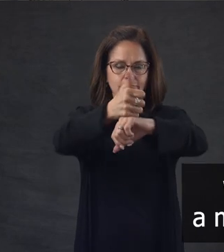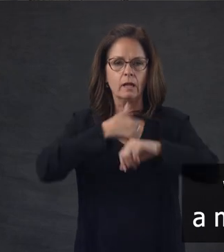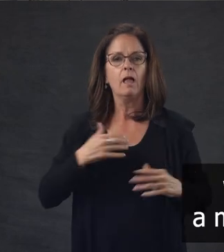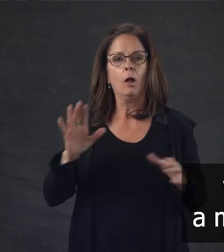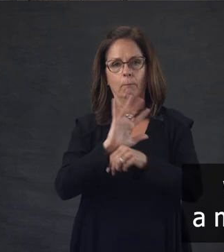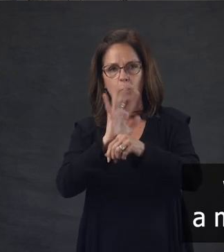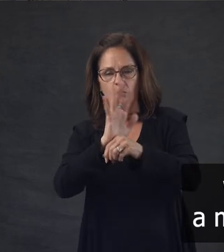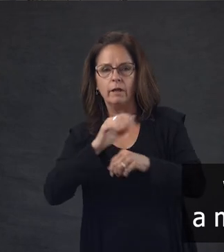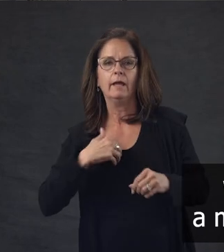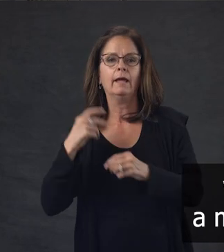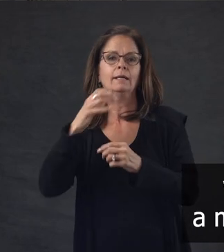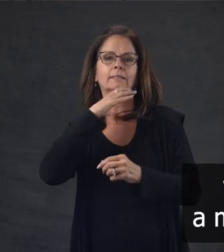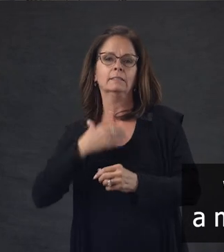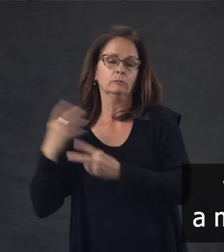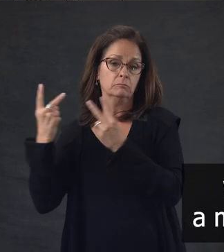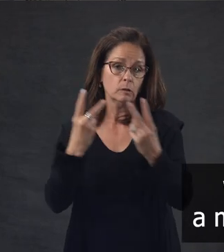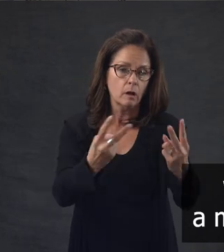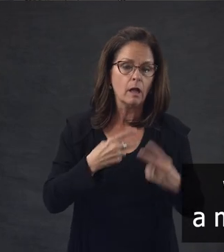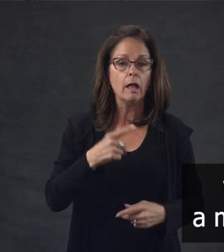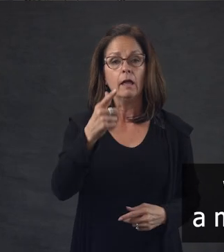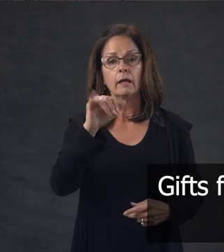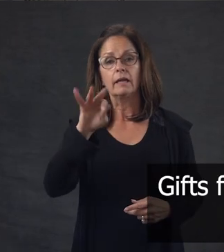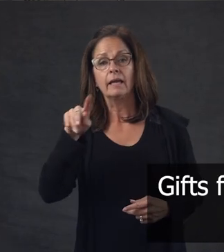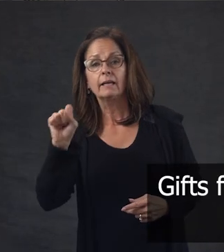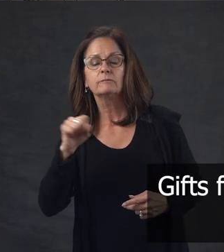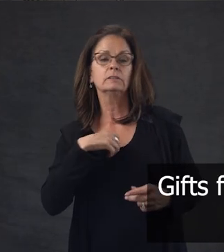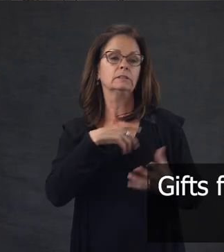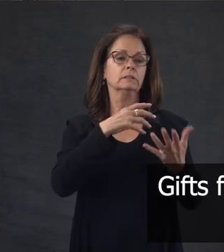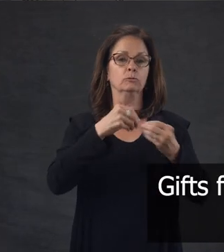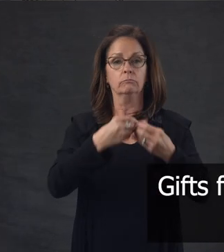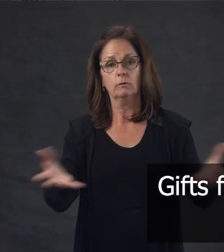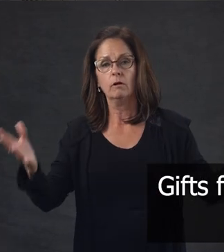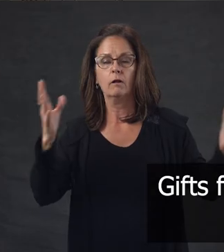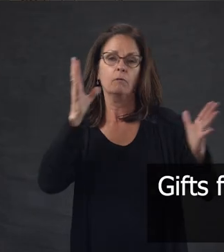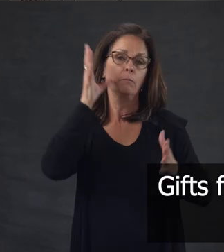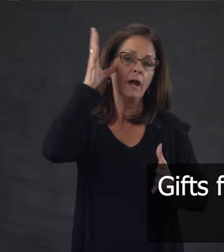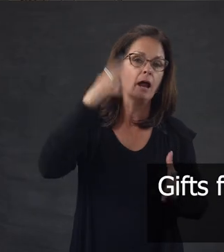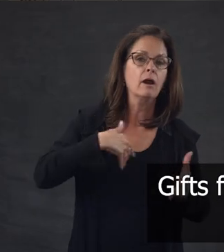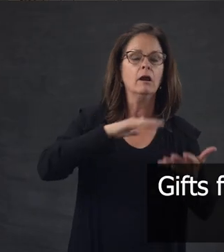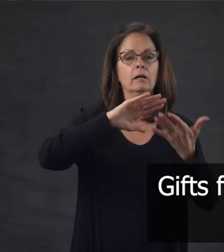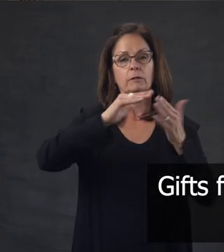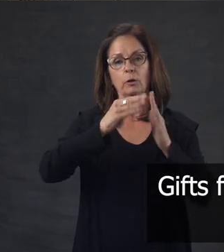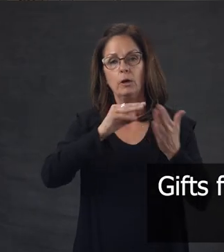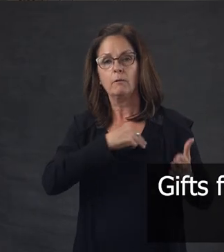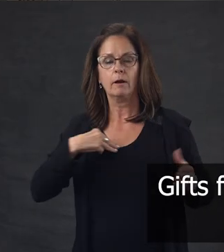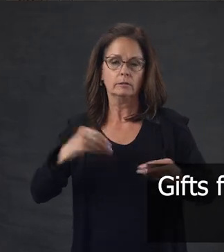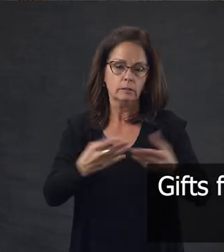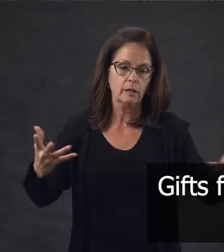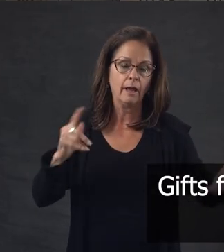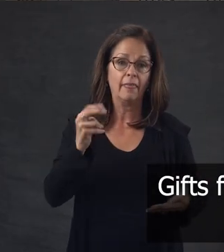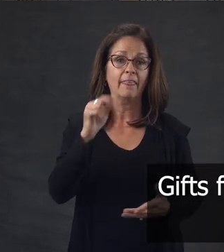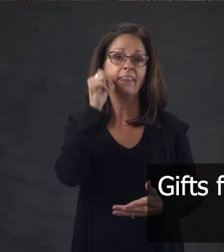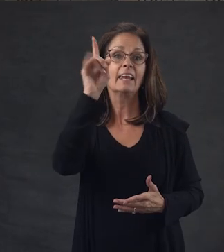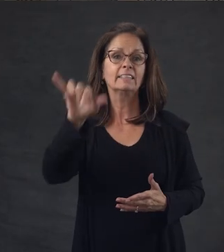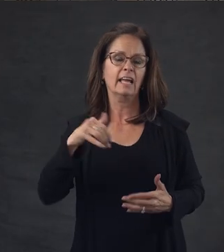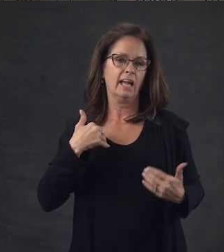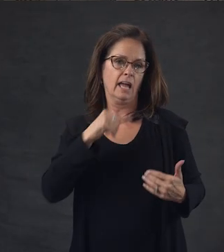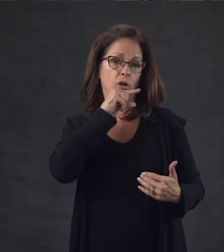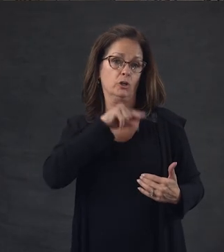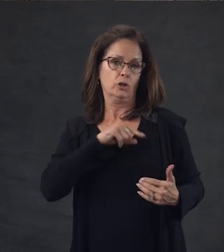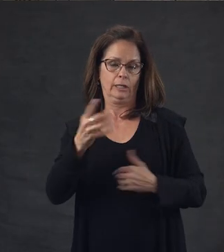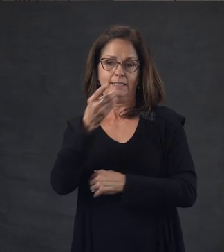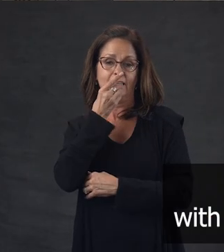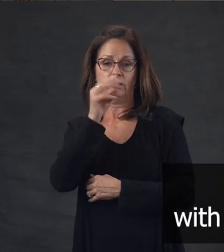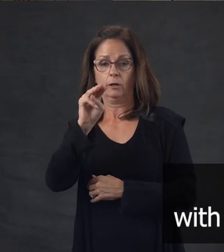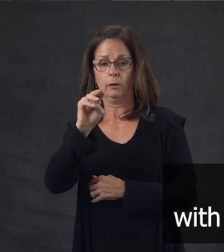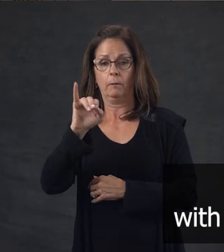a movie, and a visit from Santa Claus. Gifts from parents and community members were handed out. And on